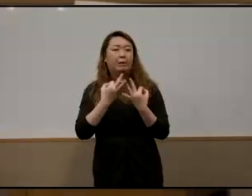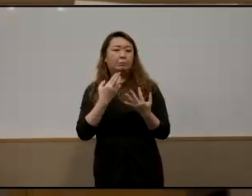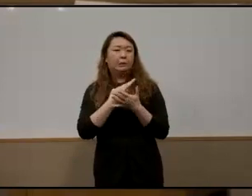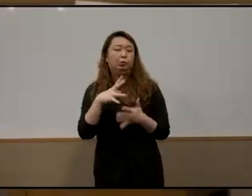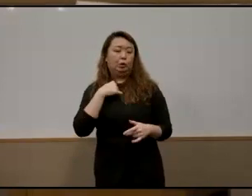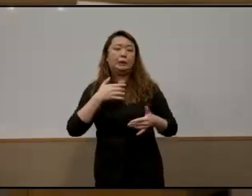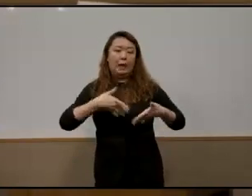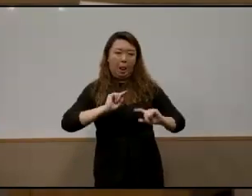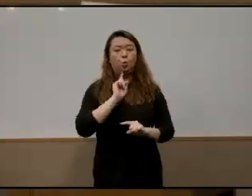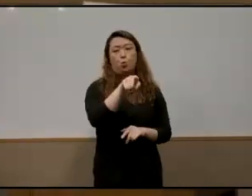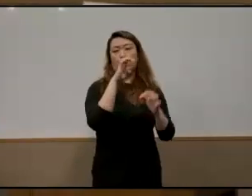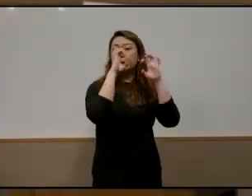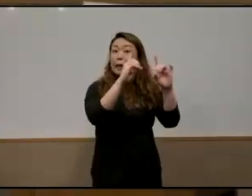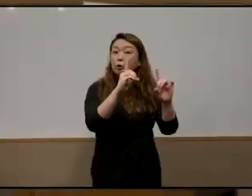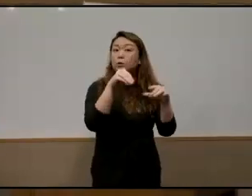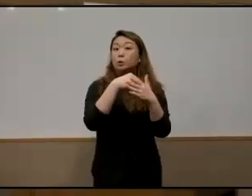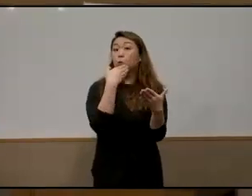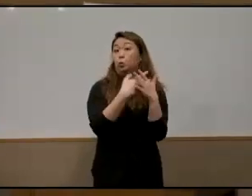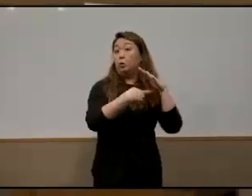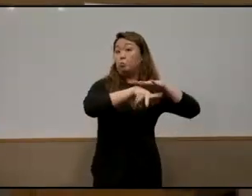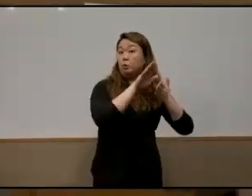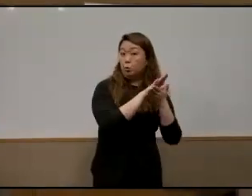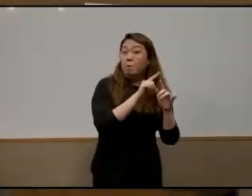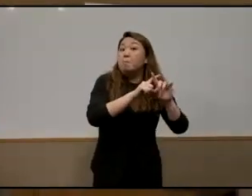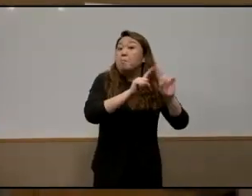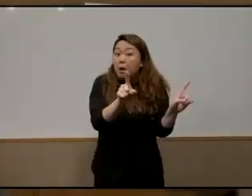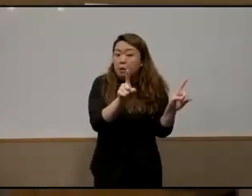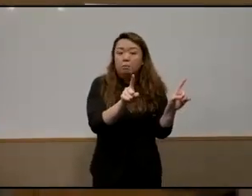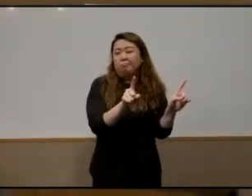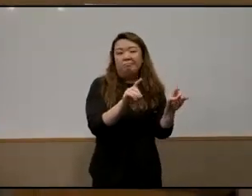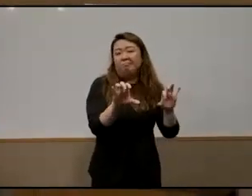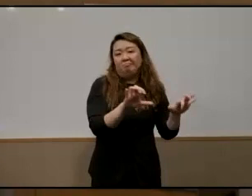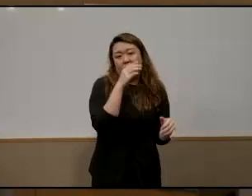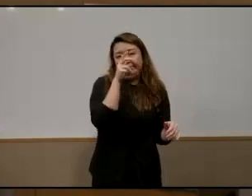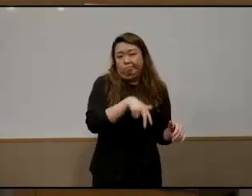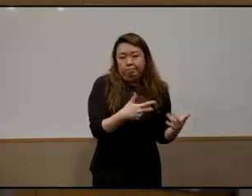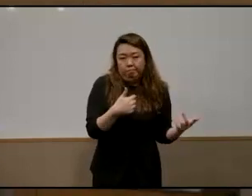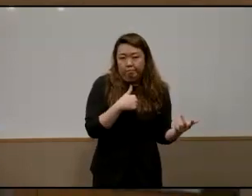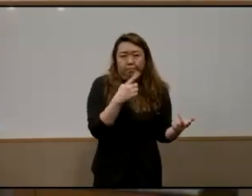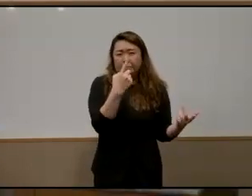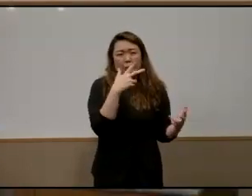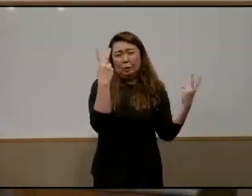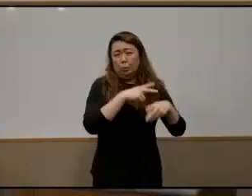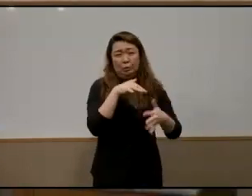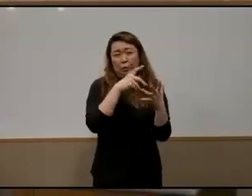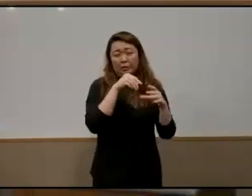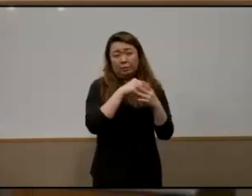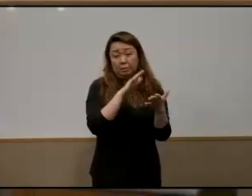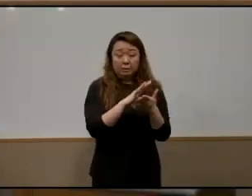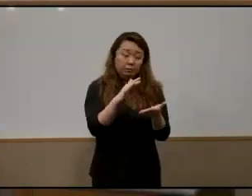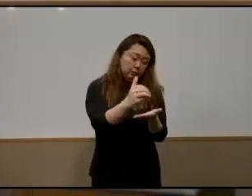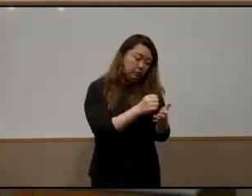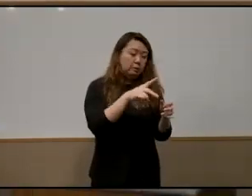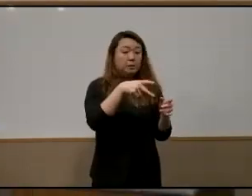me to go to an education in a very good primary school but i didn't do well i was one of the worst students in my class i remember the day i collected my